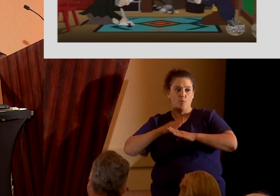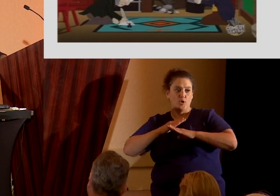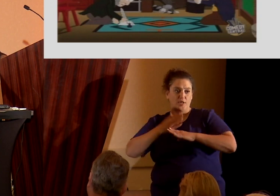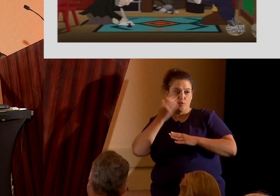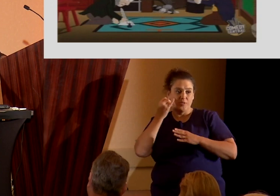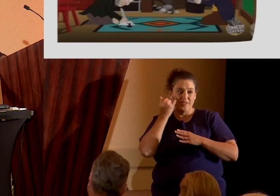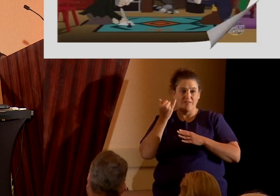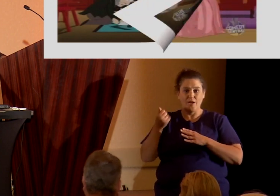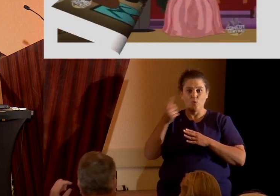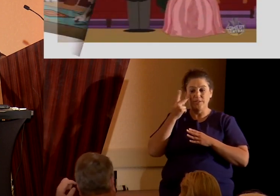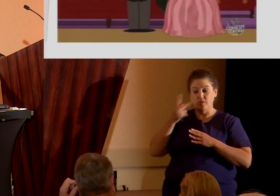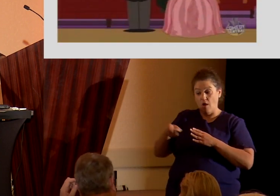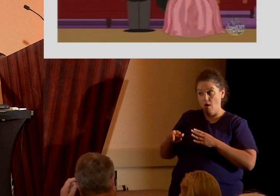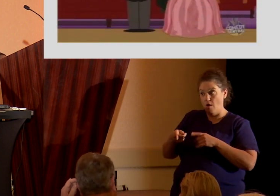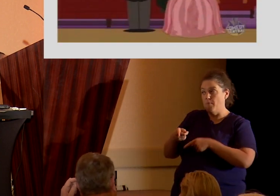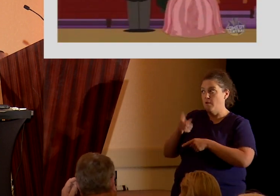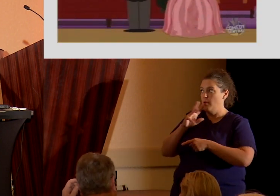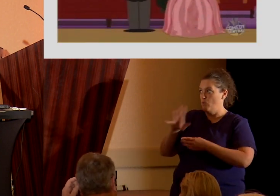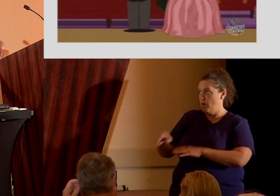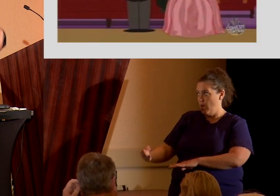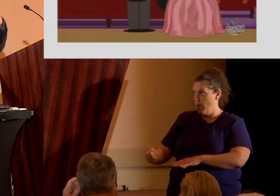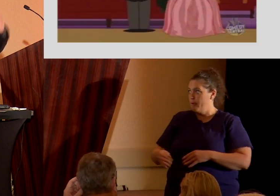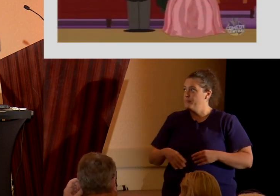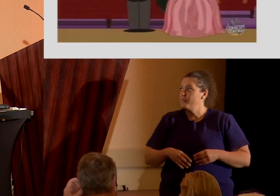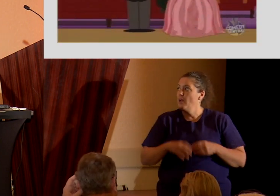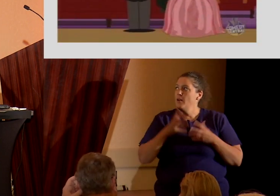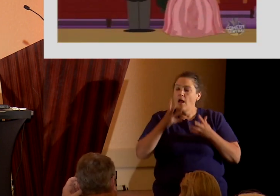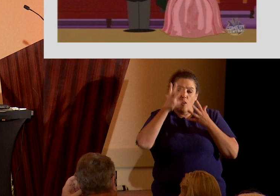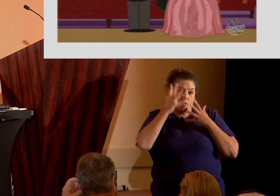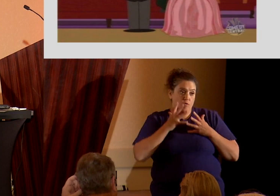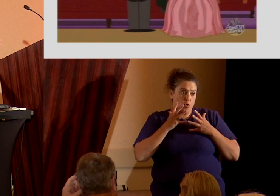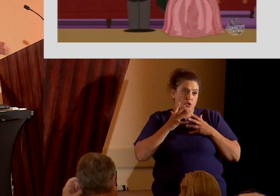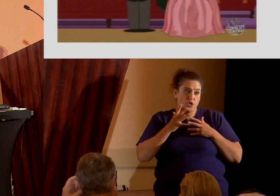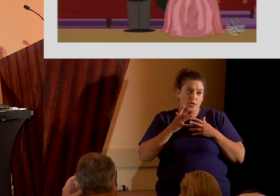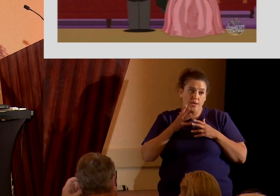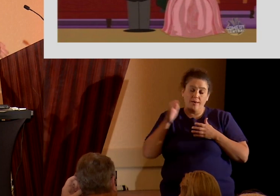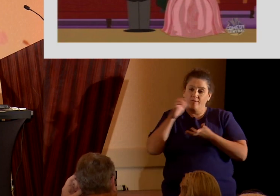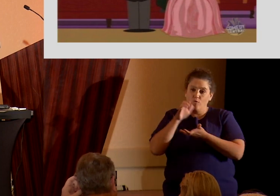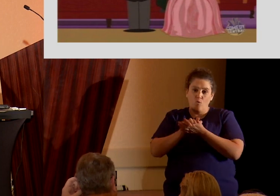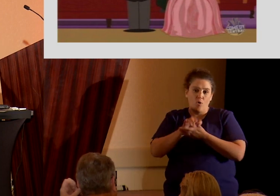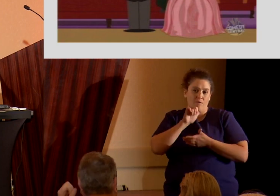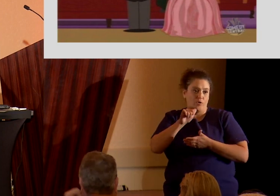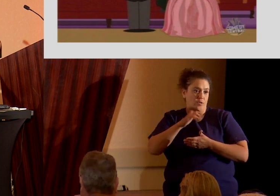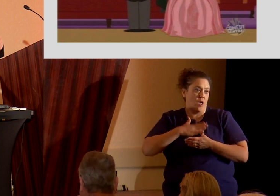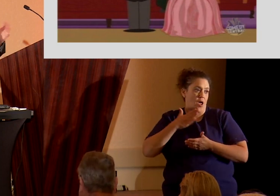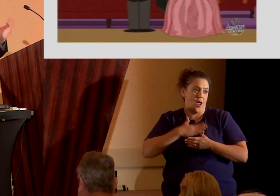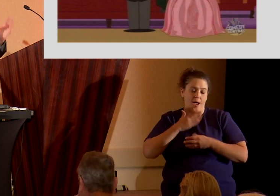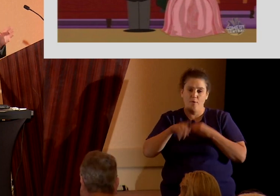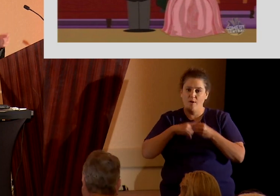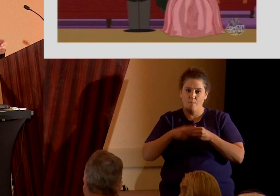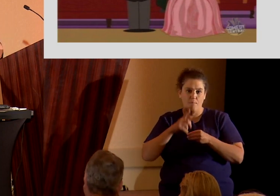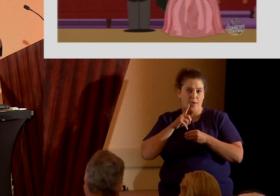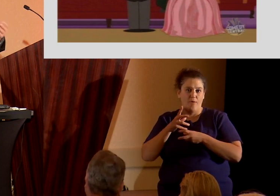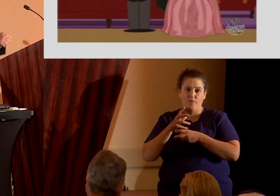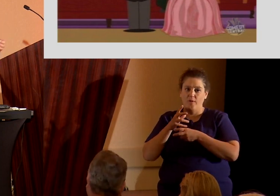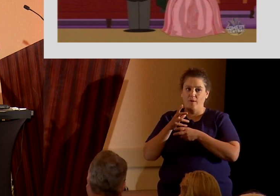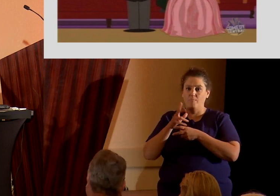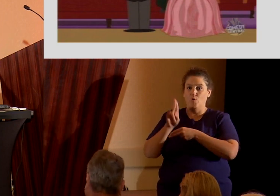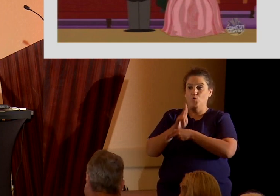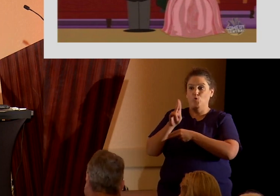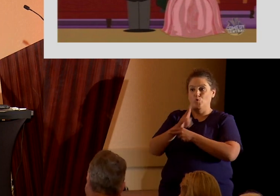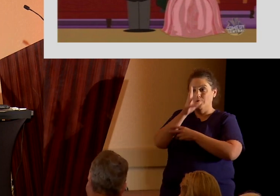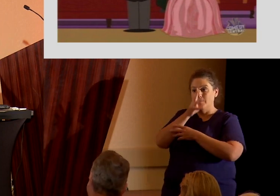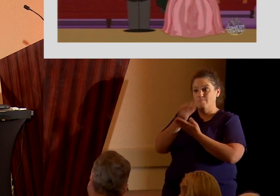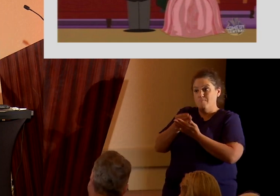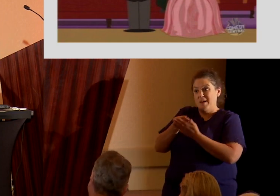dead. Now, unfortunately, Mrs. Harris was not very happy about her husband mortgaging the family farm to pay for this